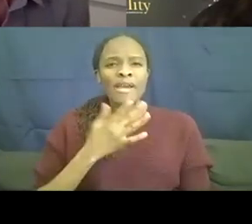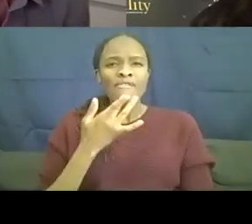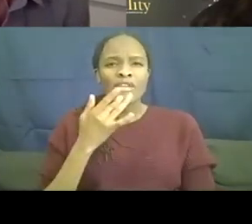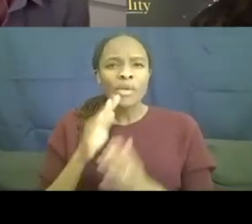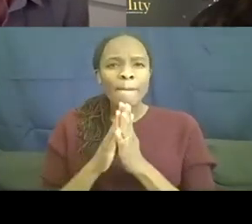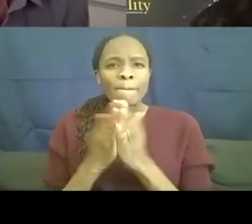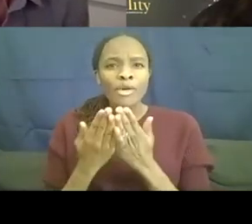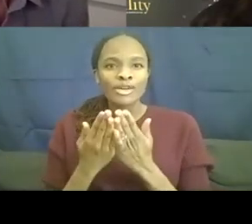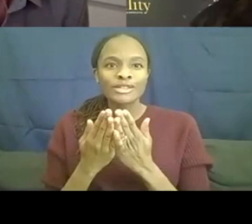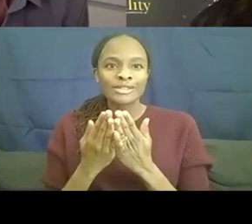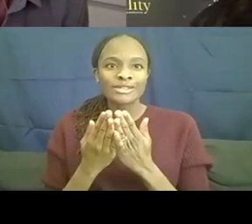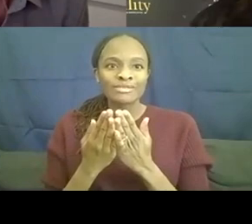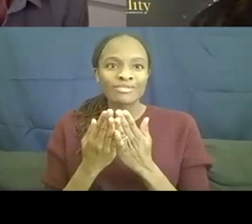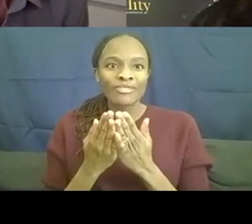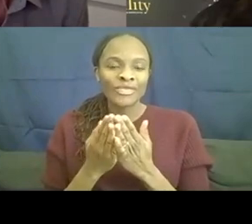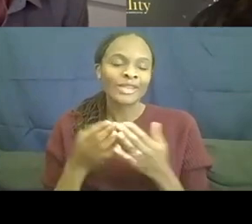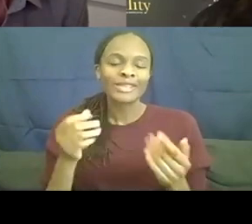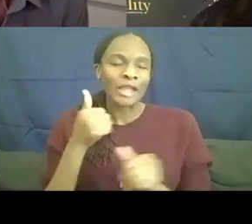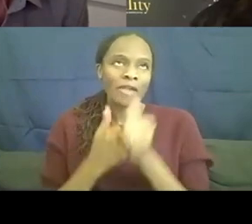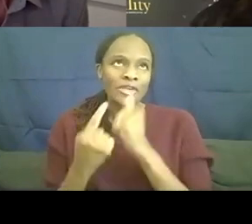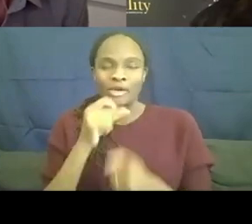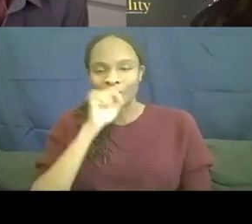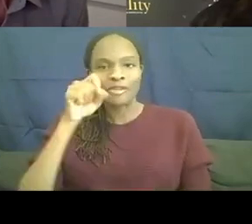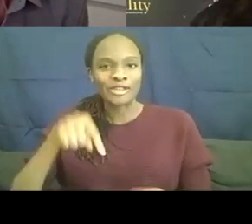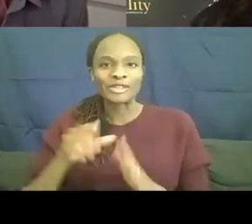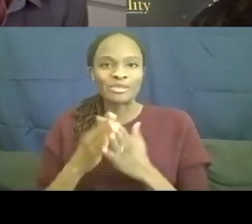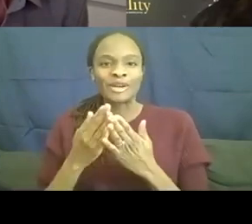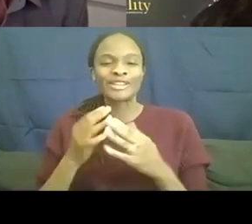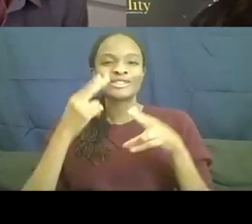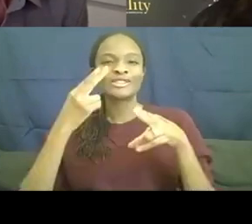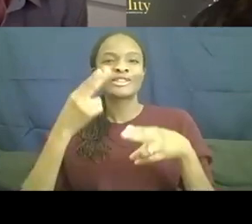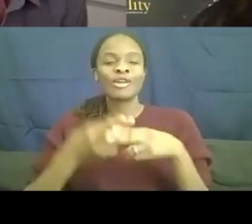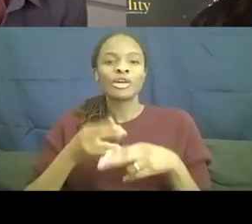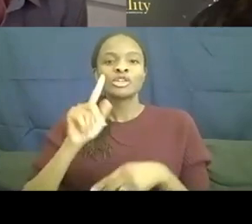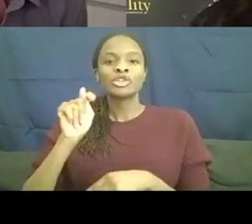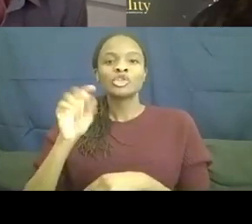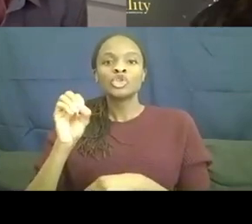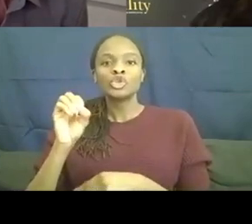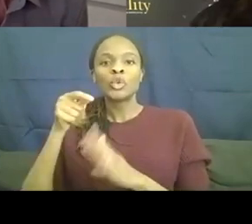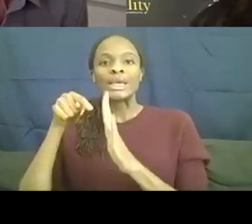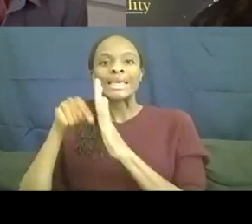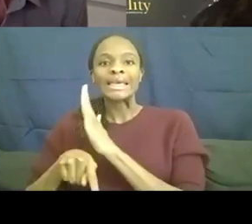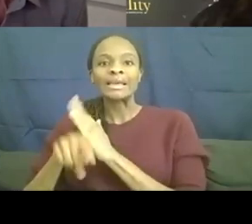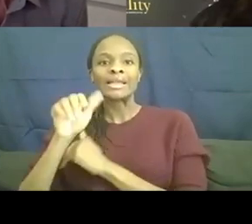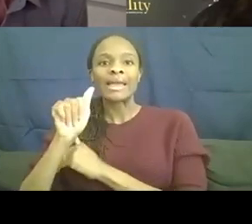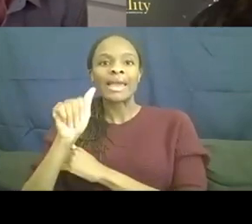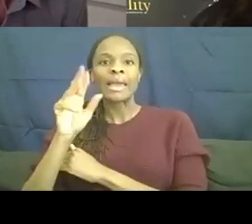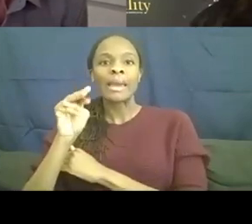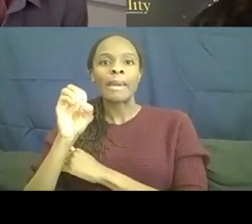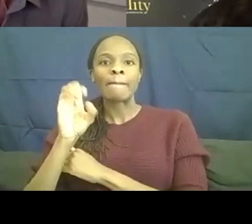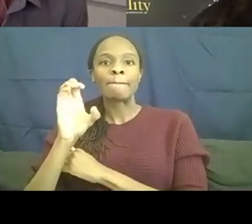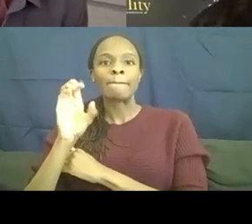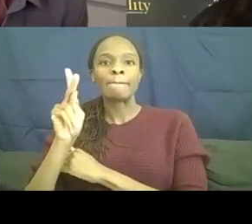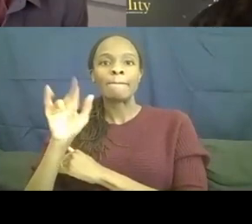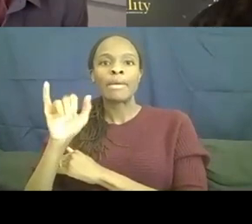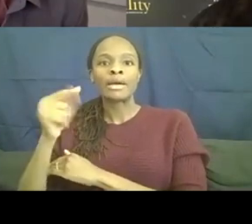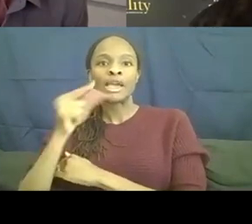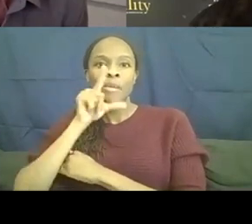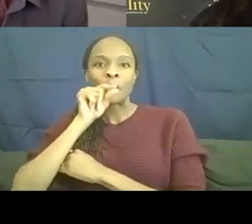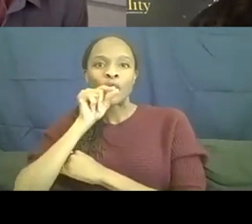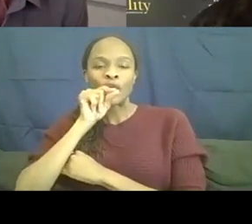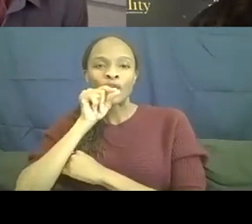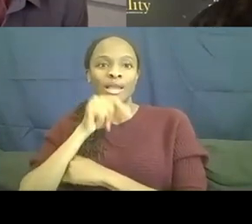everyone's is To Kill a Mockingbird. And Boo Radley from To Kill a Mockingbird is a typical